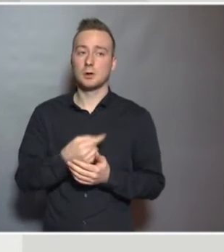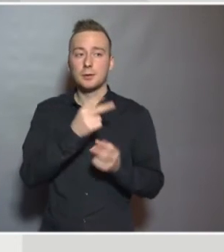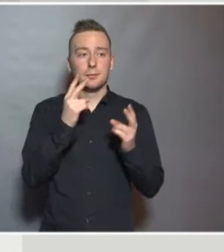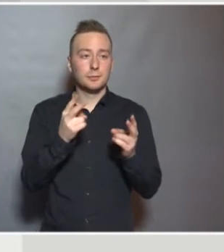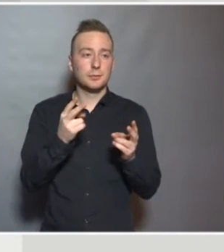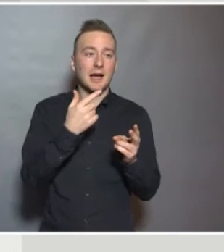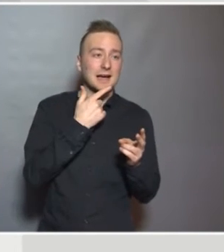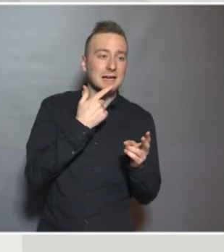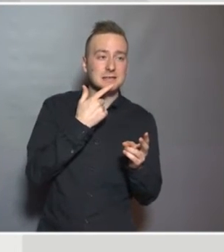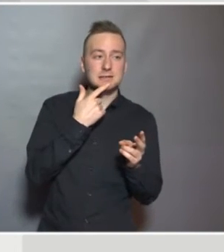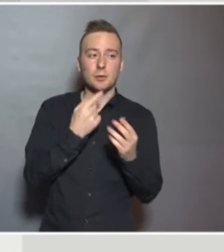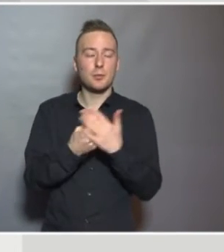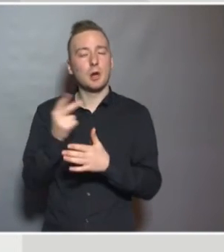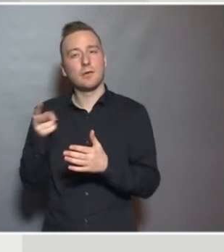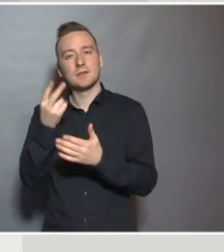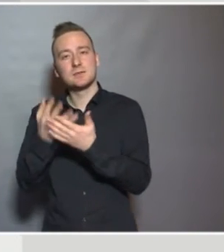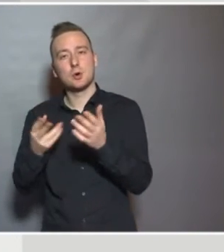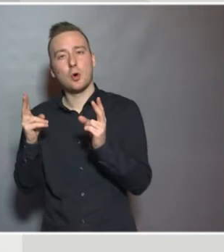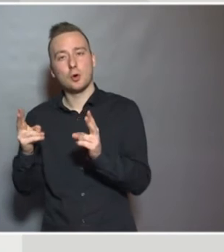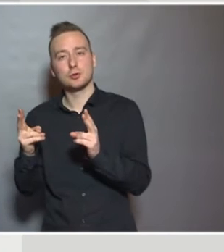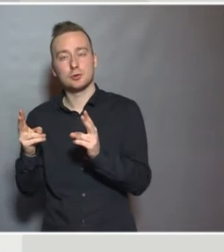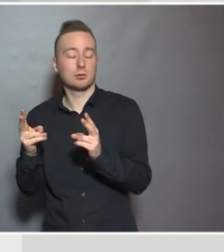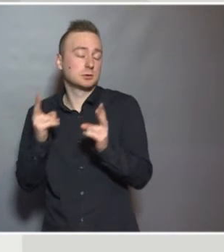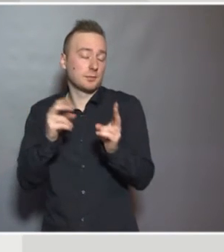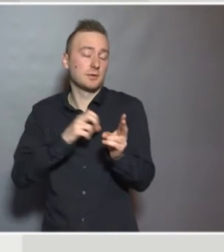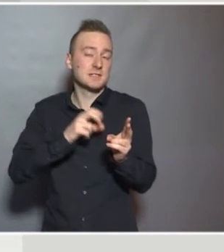English and probably other languages as well as Norwegian.